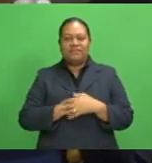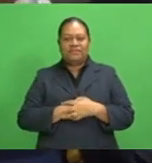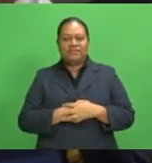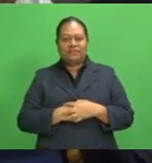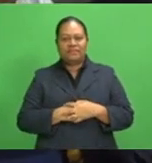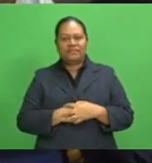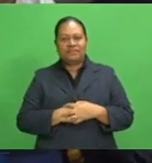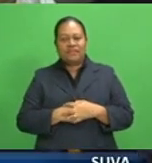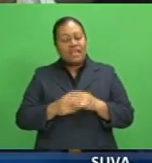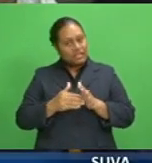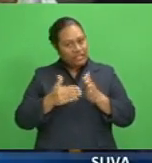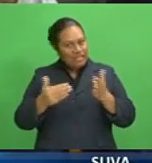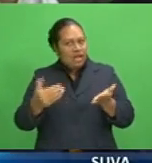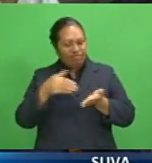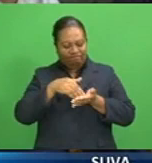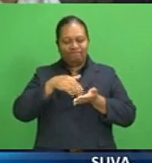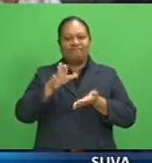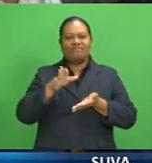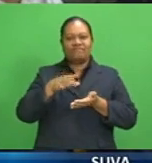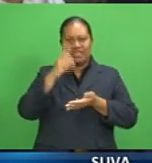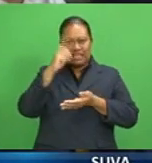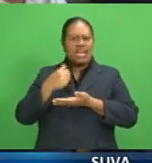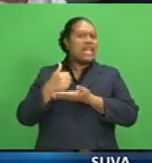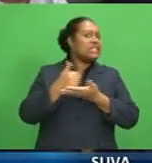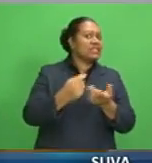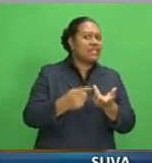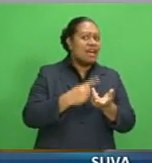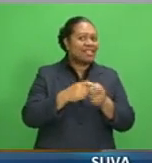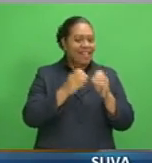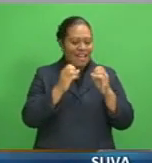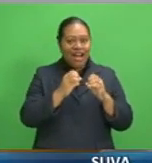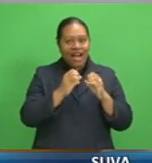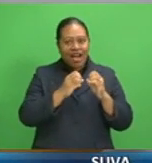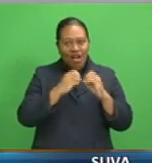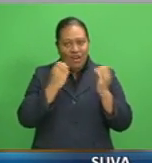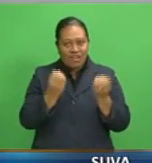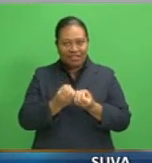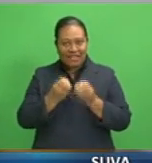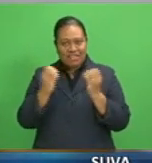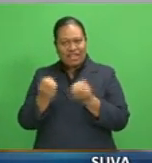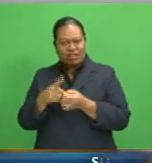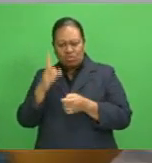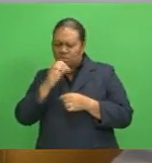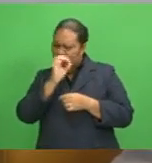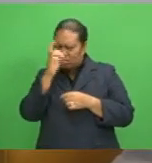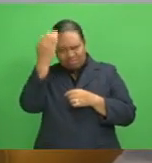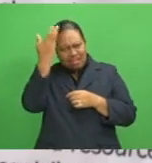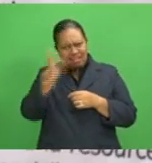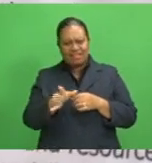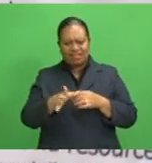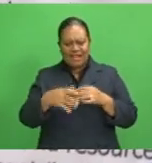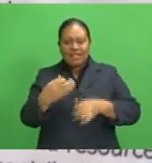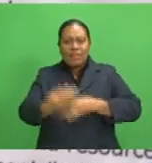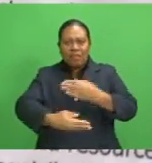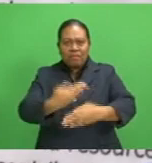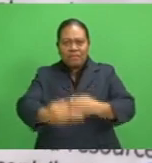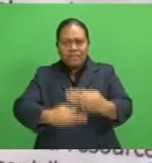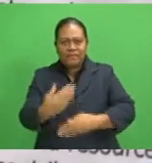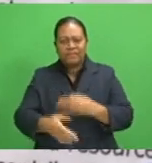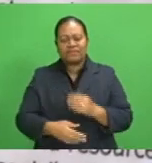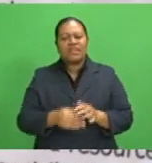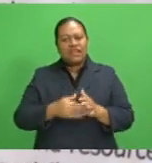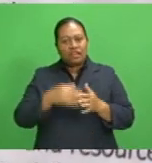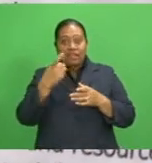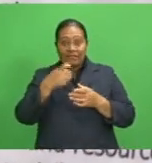They are now accredited and can assist other sporting organizations who don't understand the process at the moment. Can those who have got the